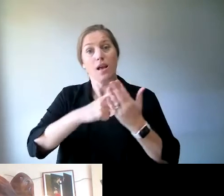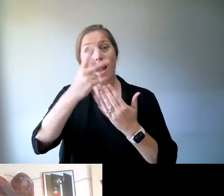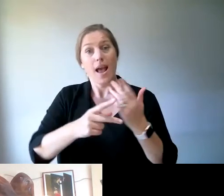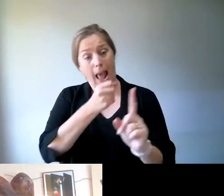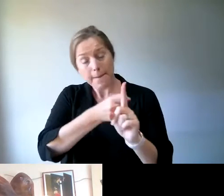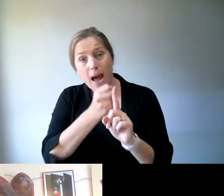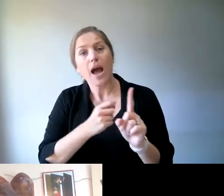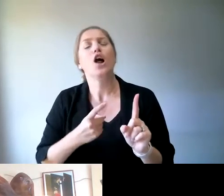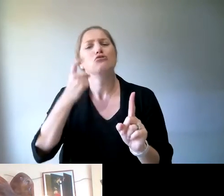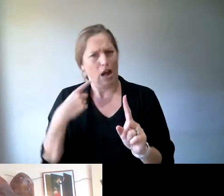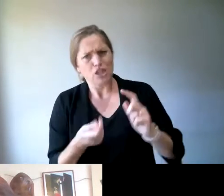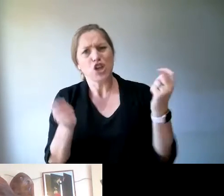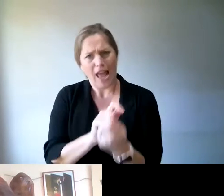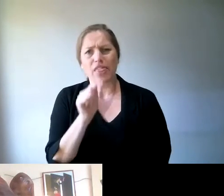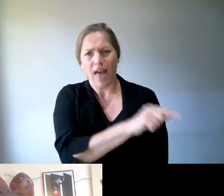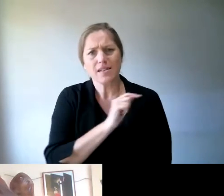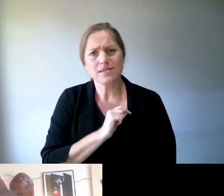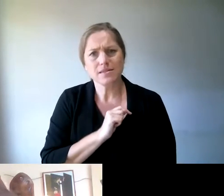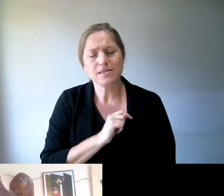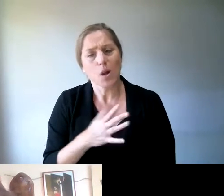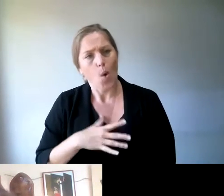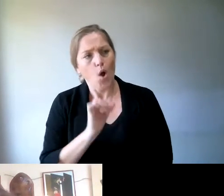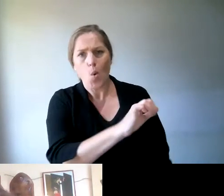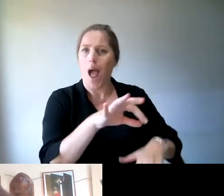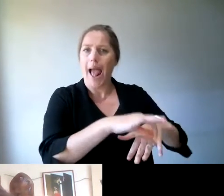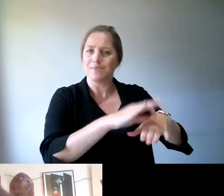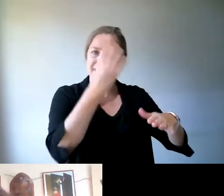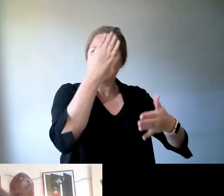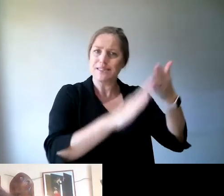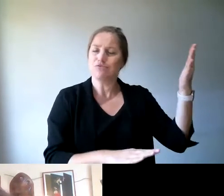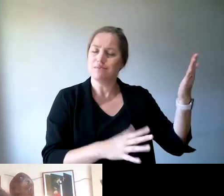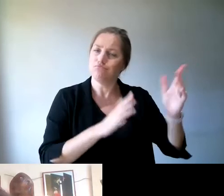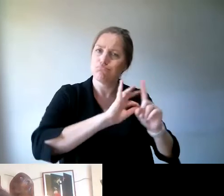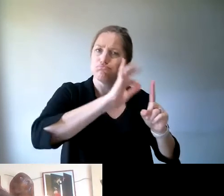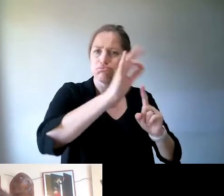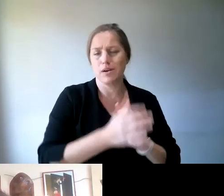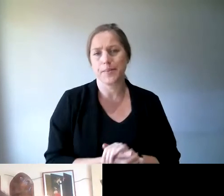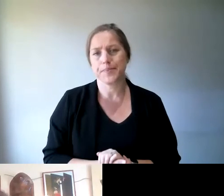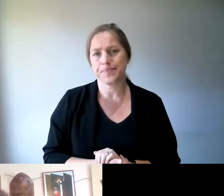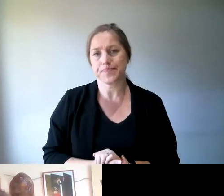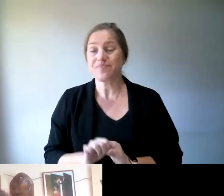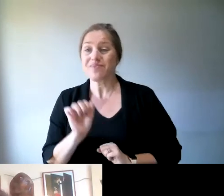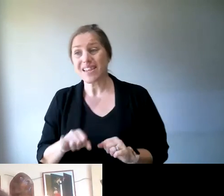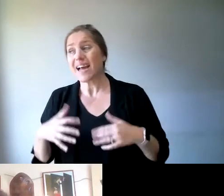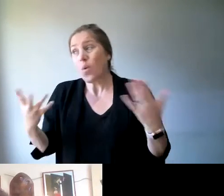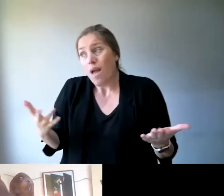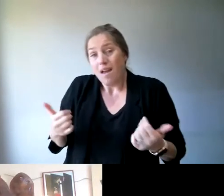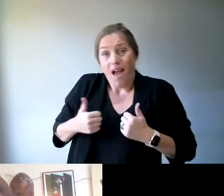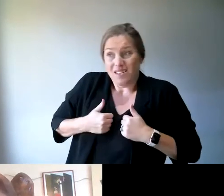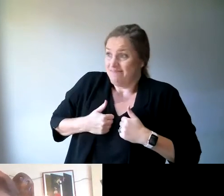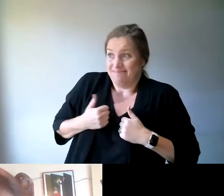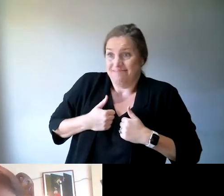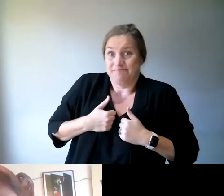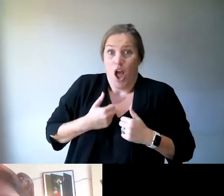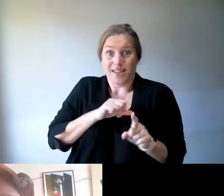experience with your husband there. I guess I'm lucky because I do have care. So, he uses my care. Well, you know,